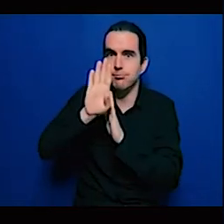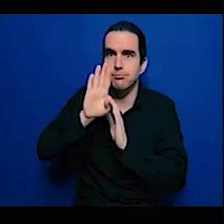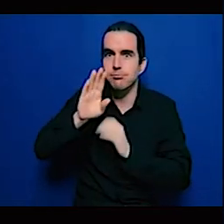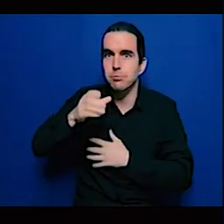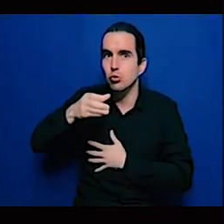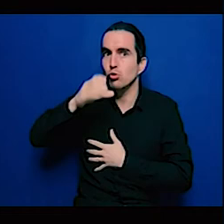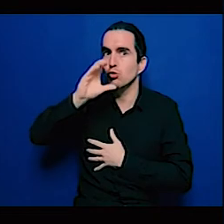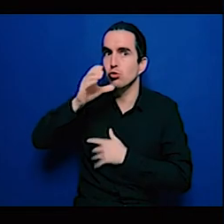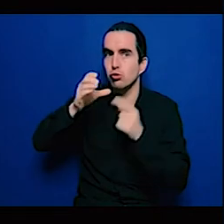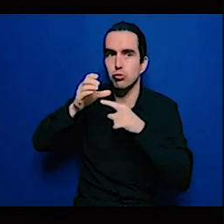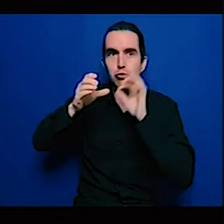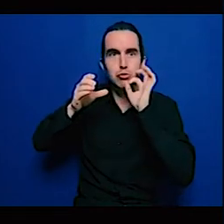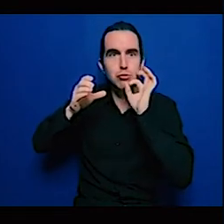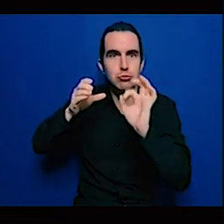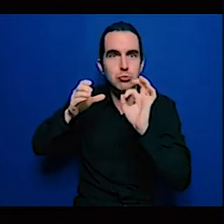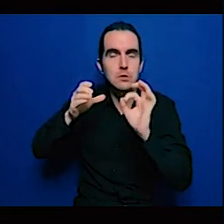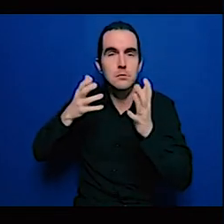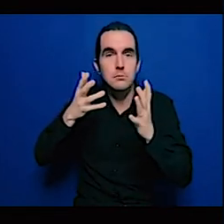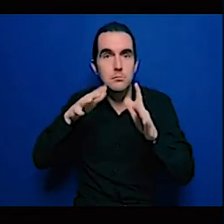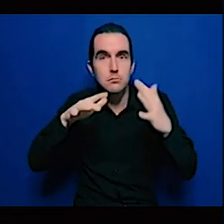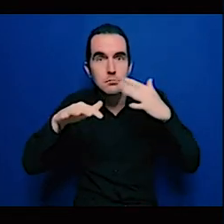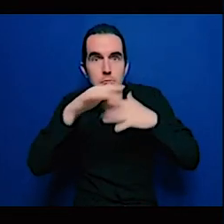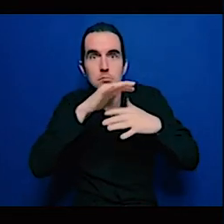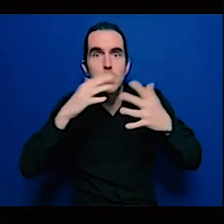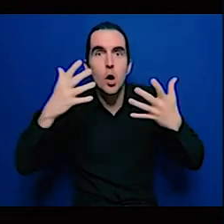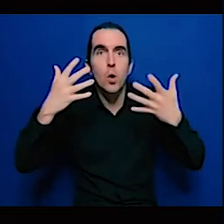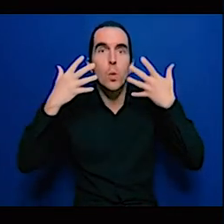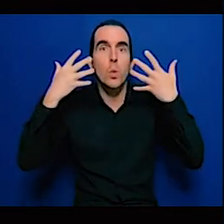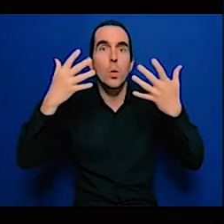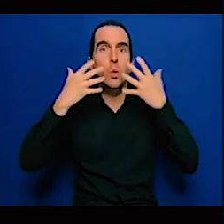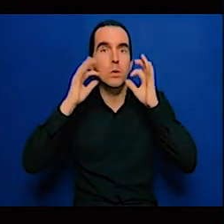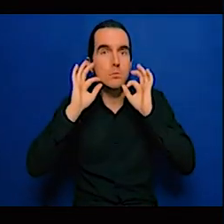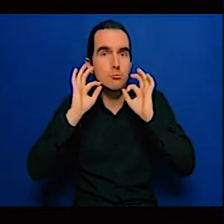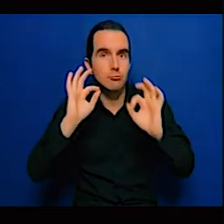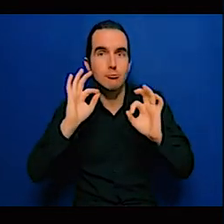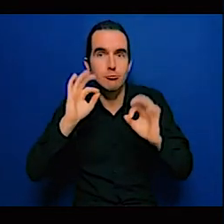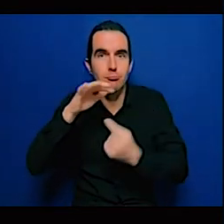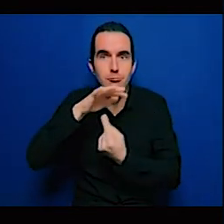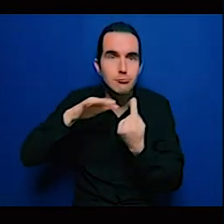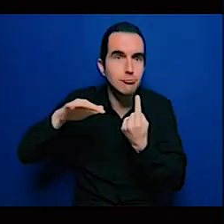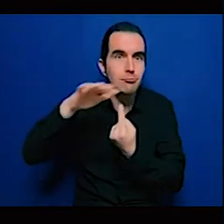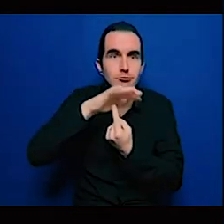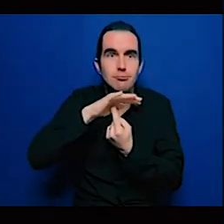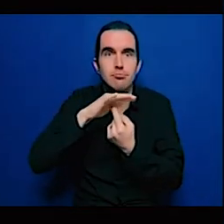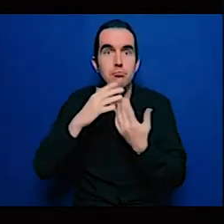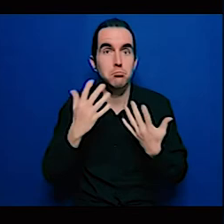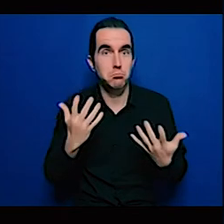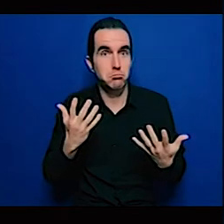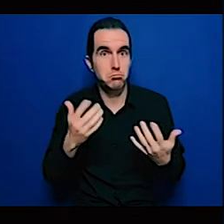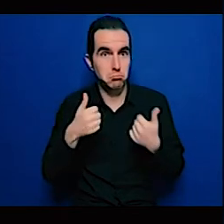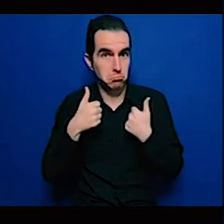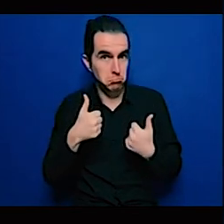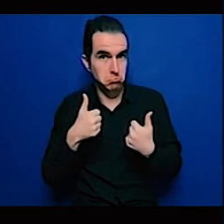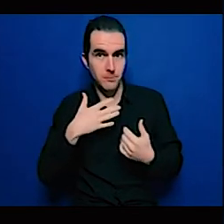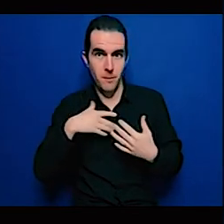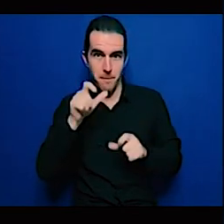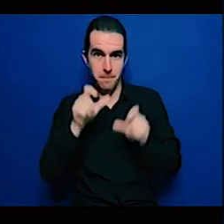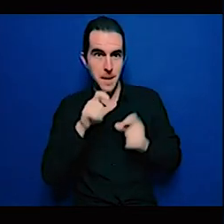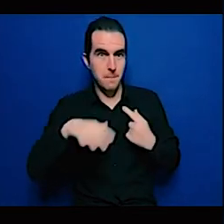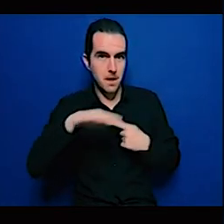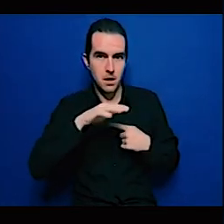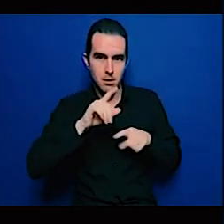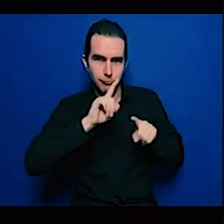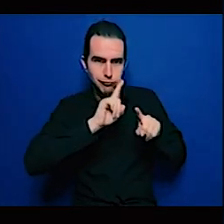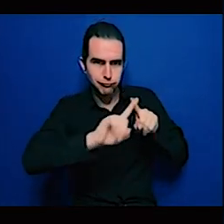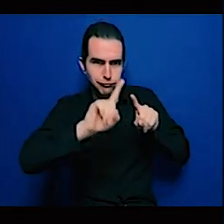inclusive actions have to be taken within our own scope I believe that